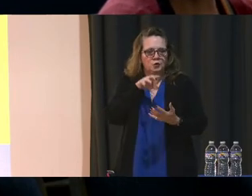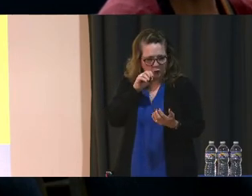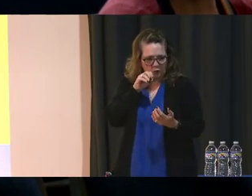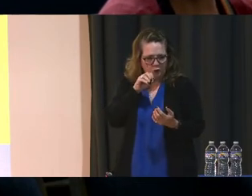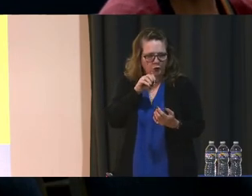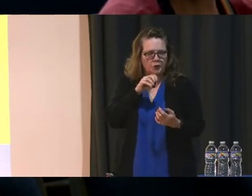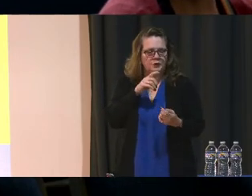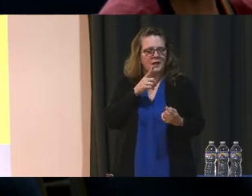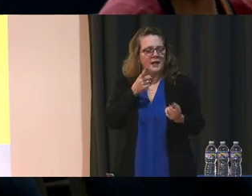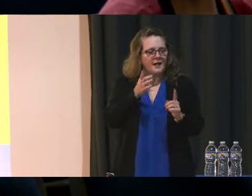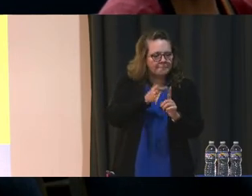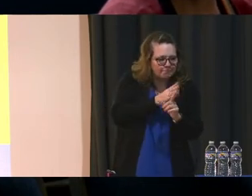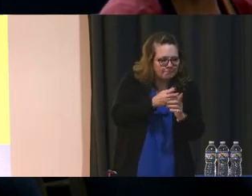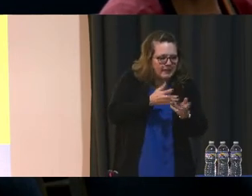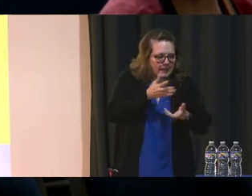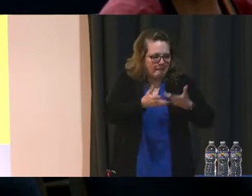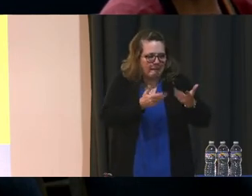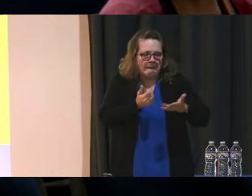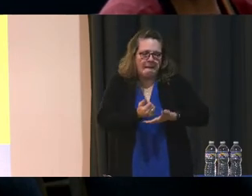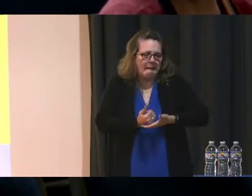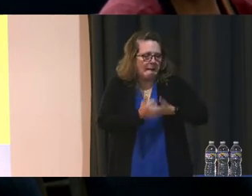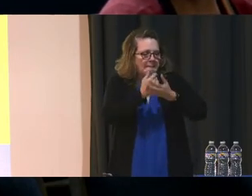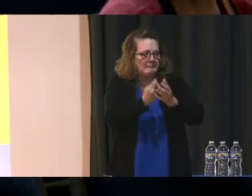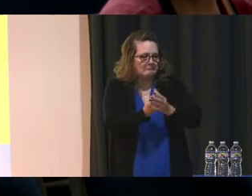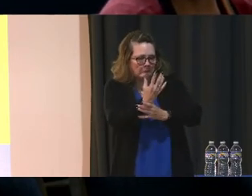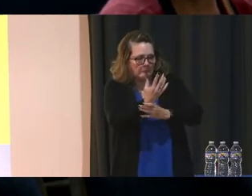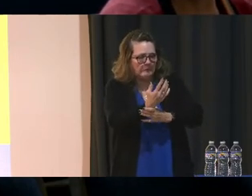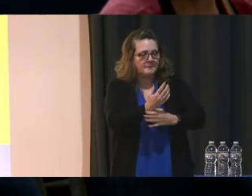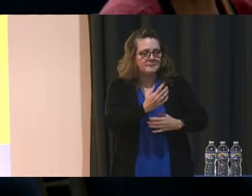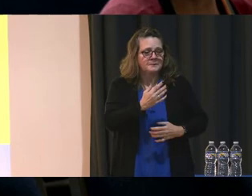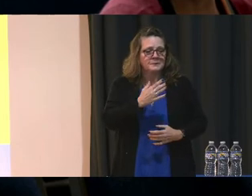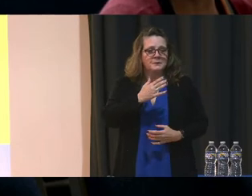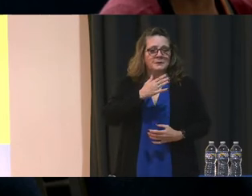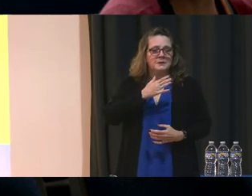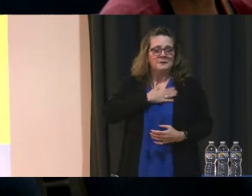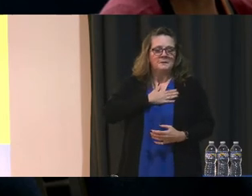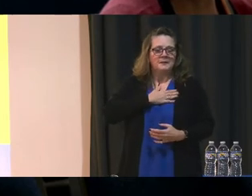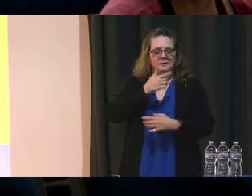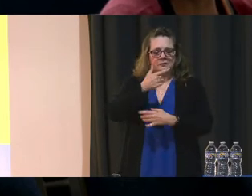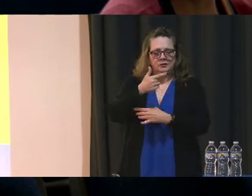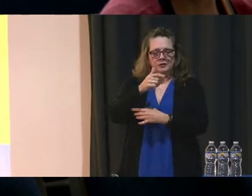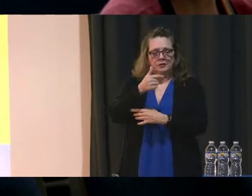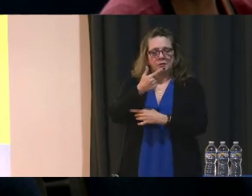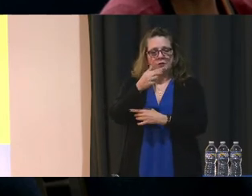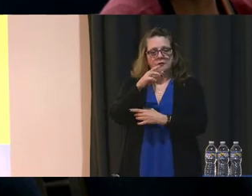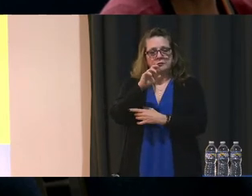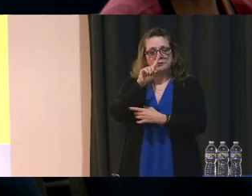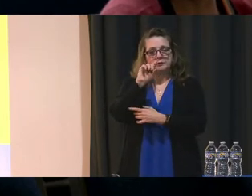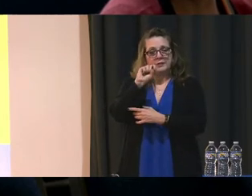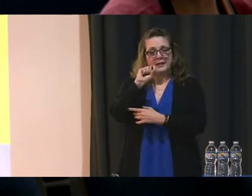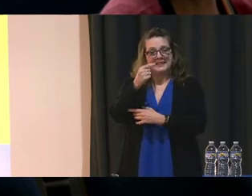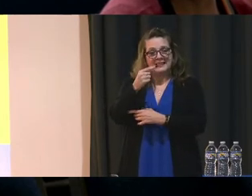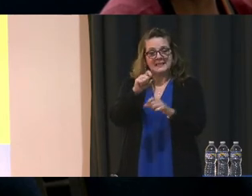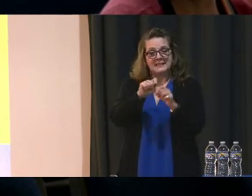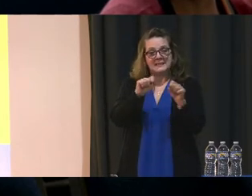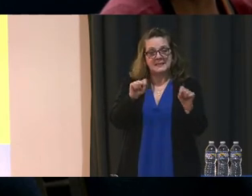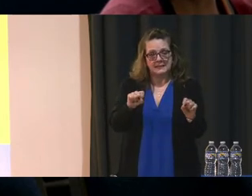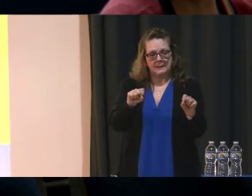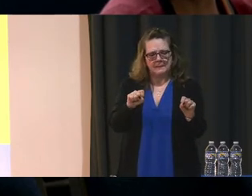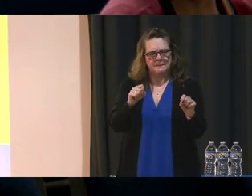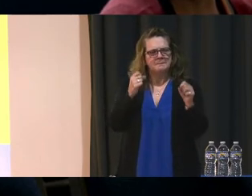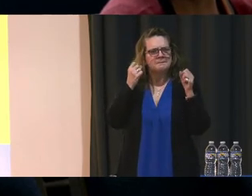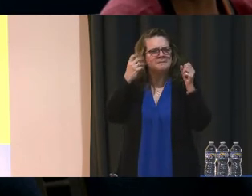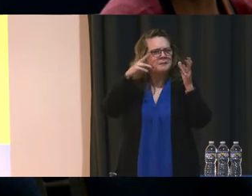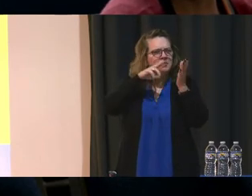be nurtured and thrive. My question is around the grading system. There's a lot of research that indicates